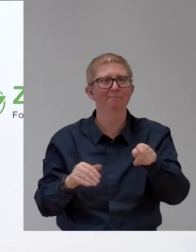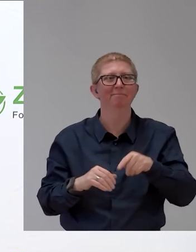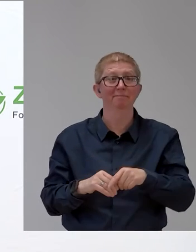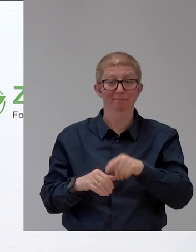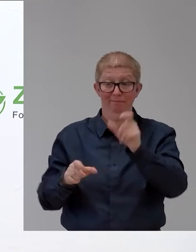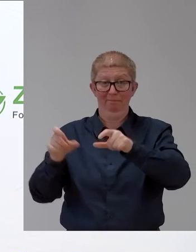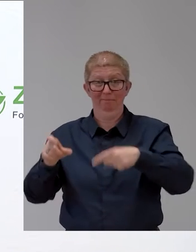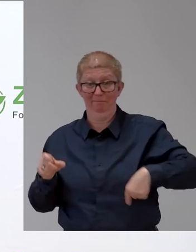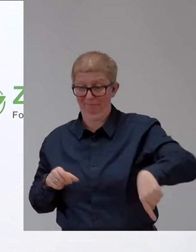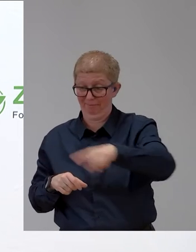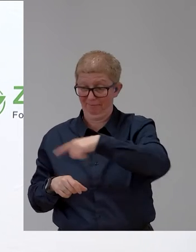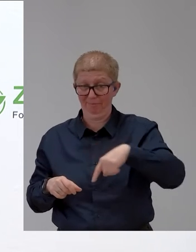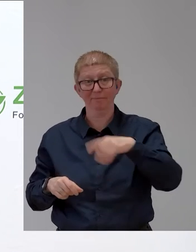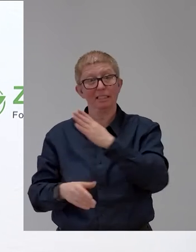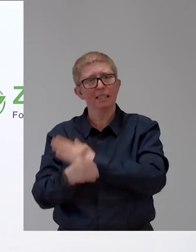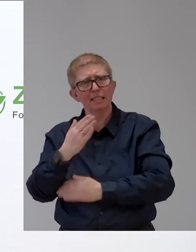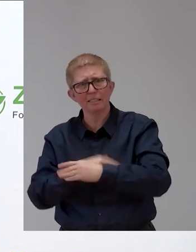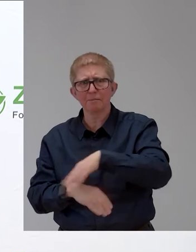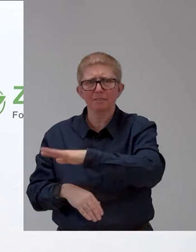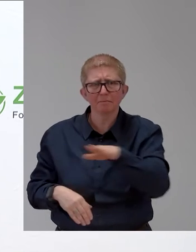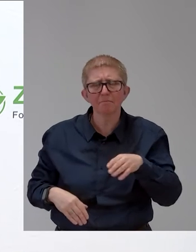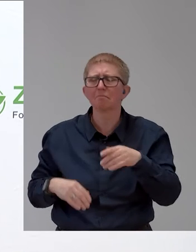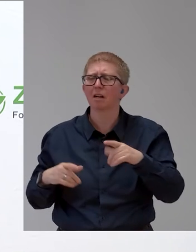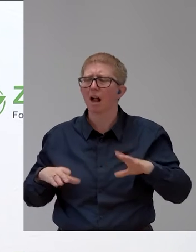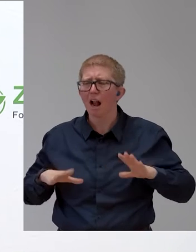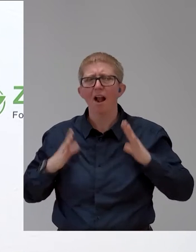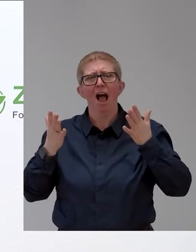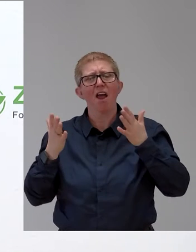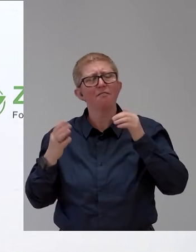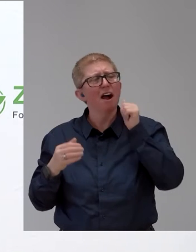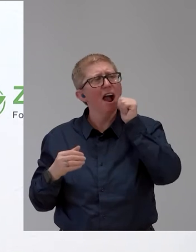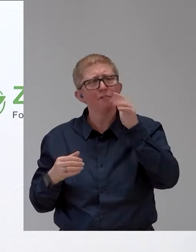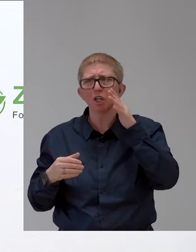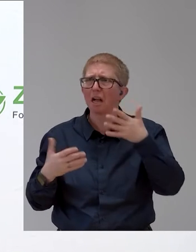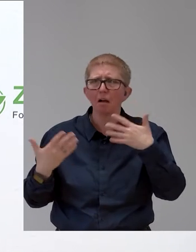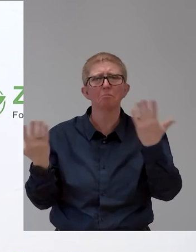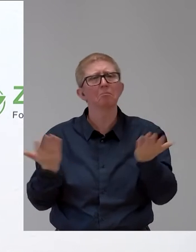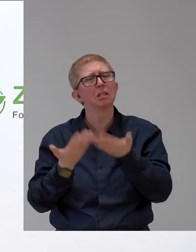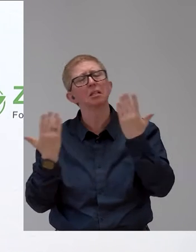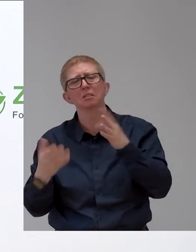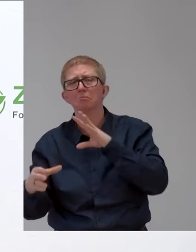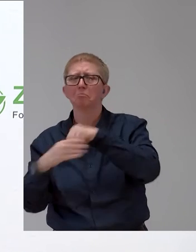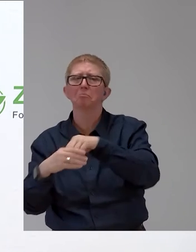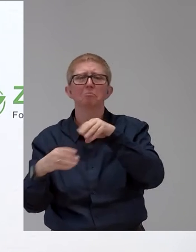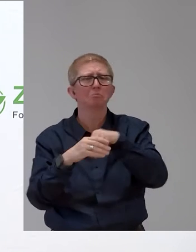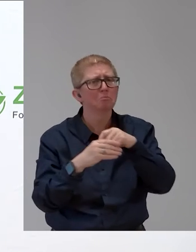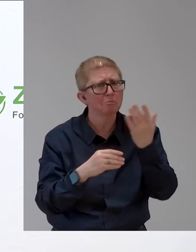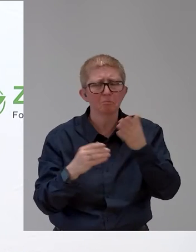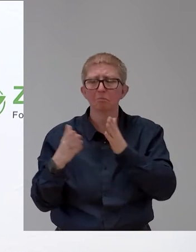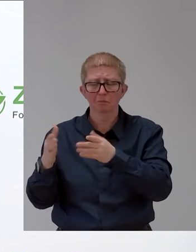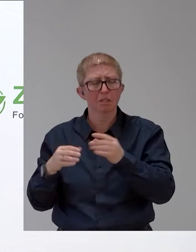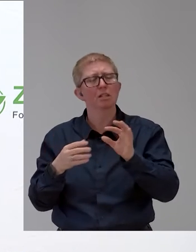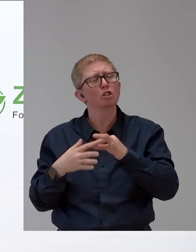more easily in everyday life and, above all, in working life. For this reason, we